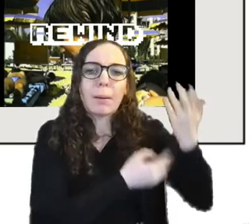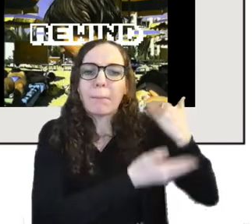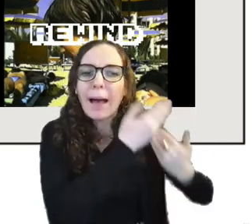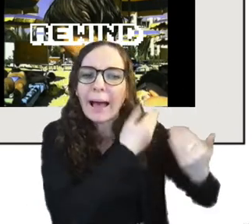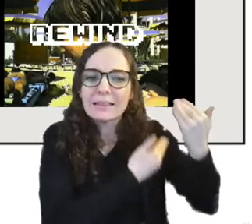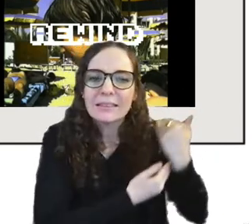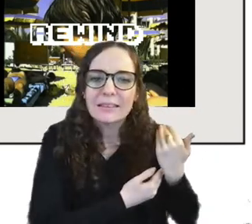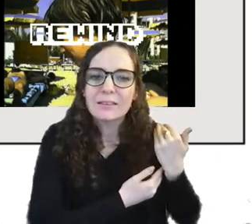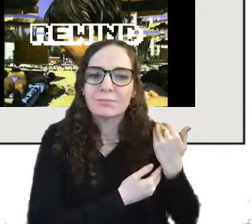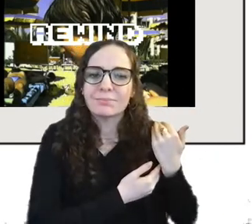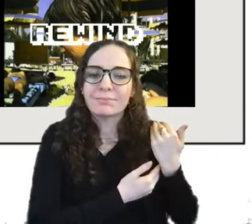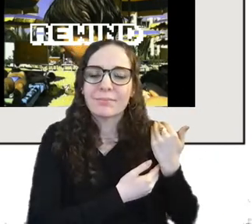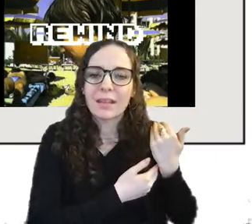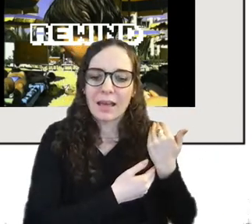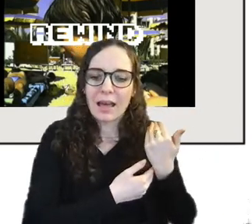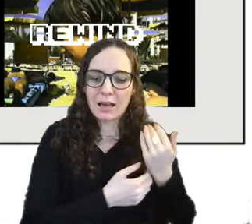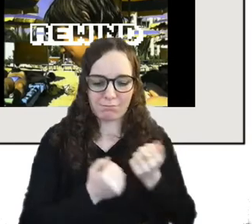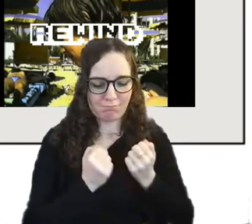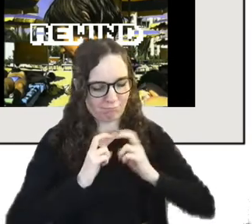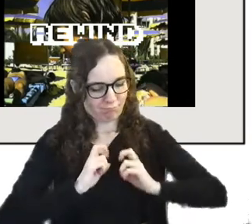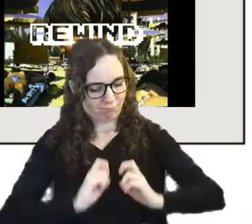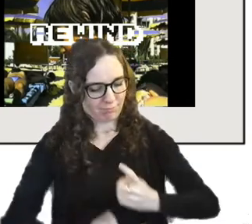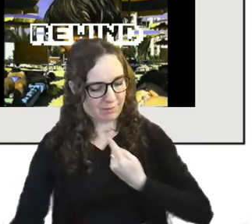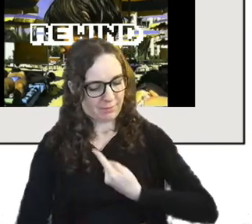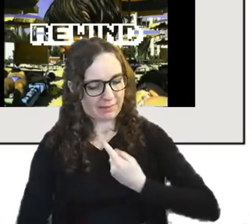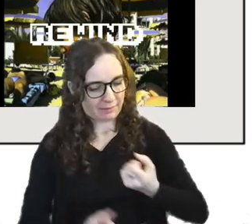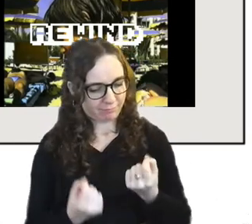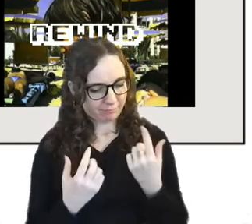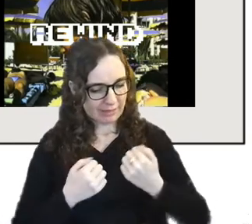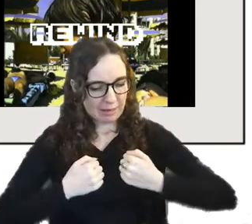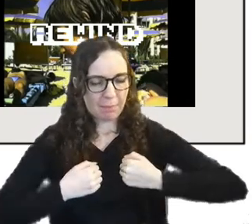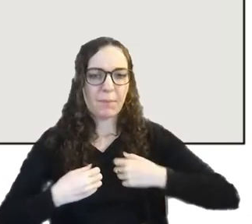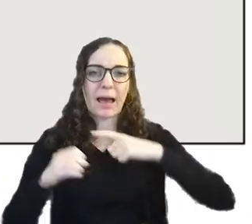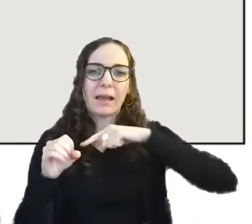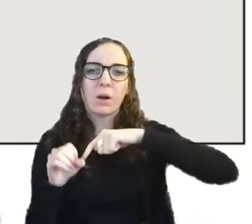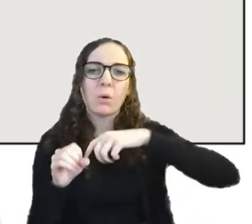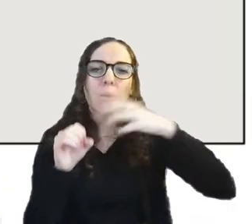current understanding of myself and my queer identity as well